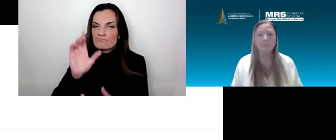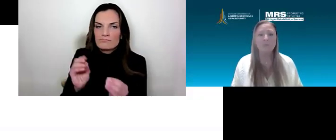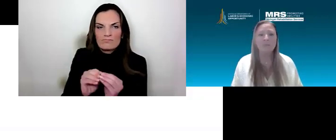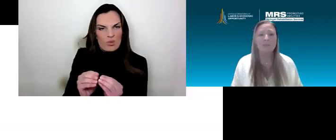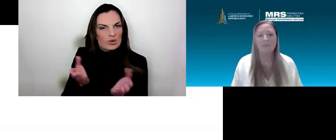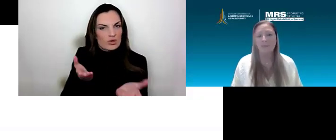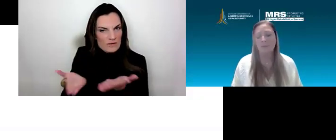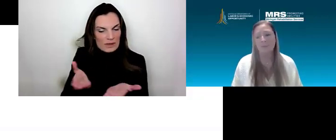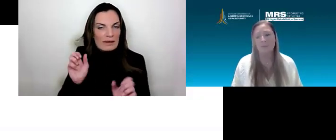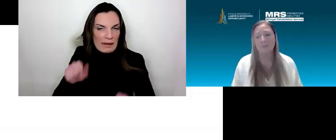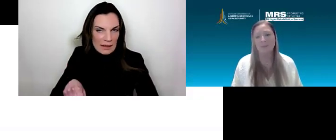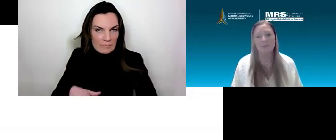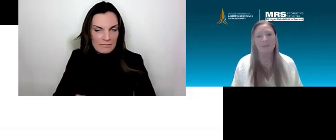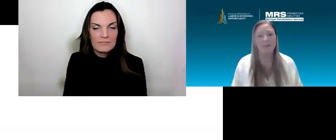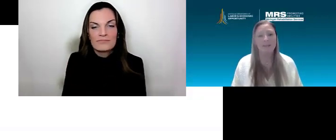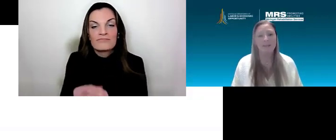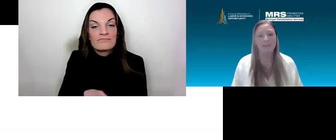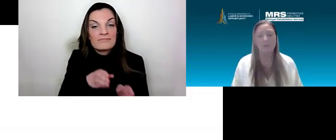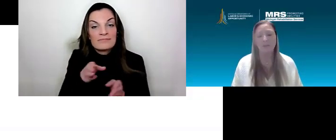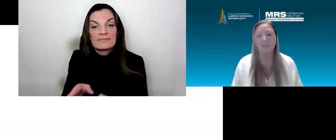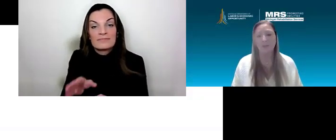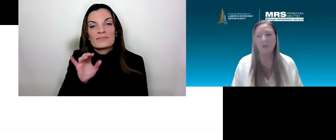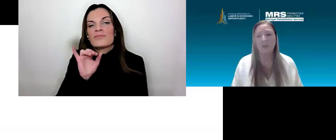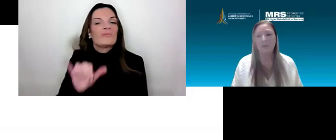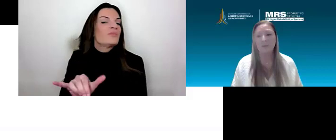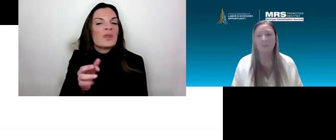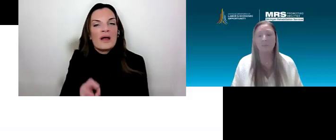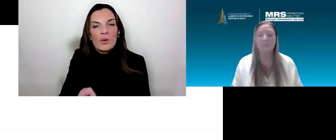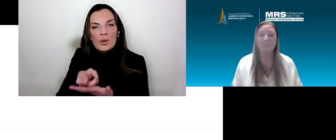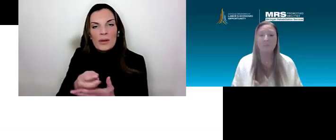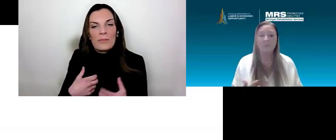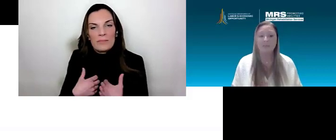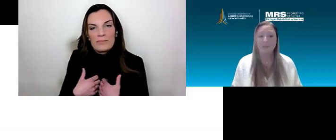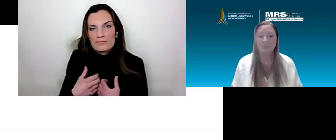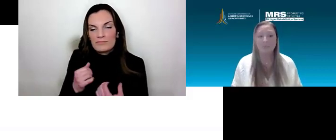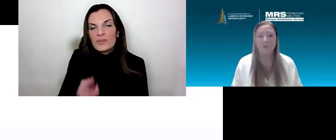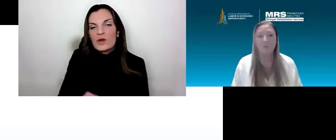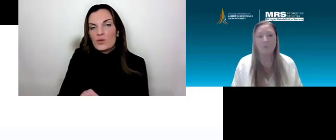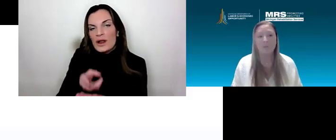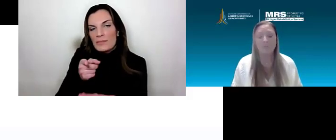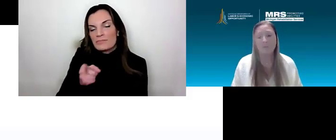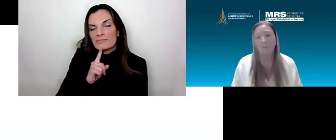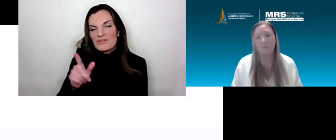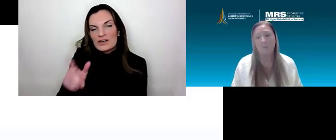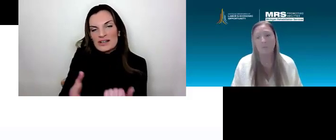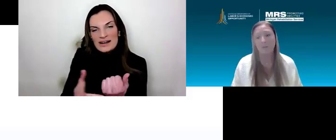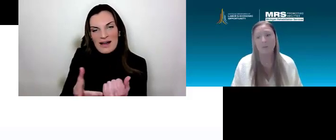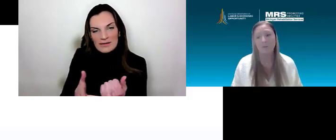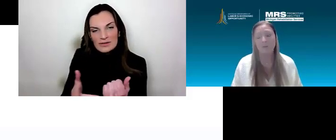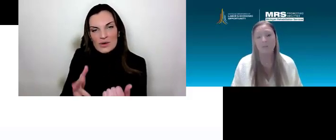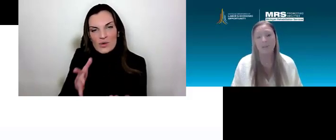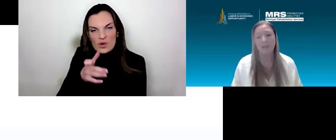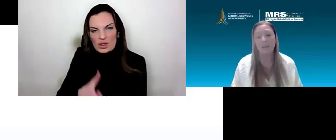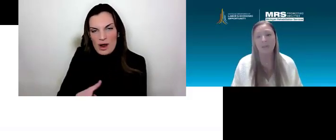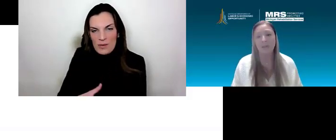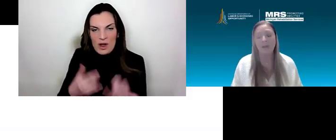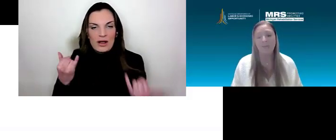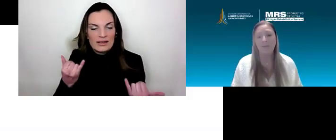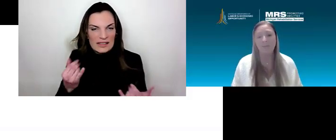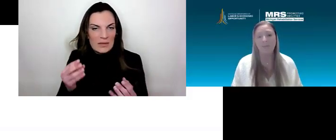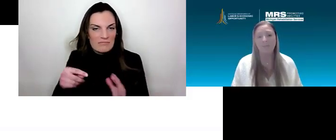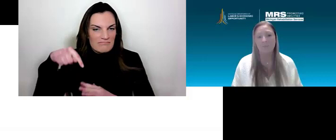also to looking at that rehabilitation technology. And that's some of the things that we are going to be able to talk about today